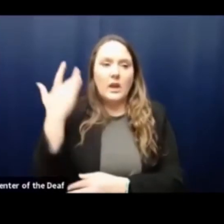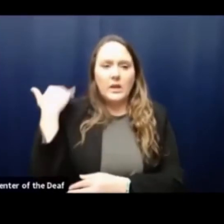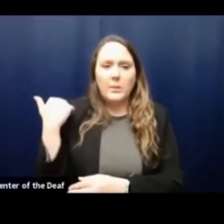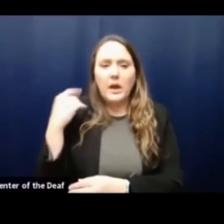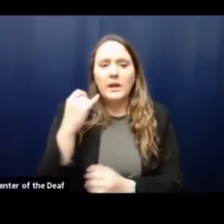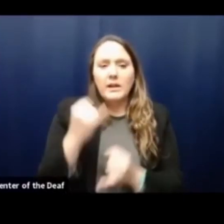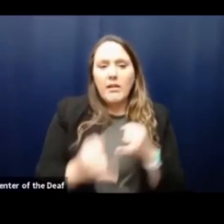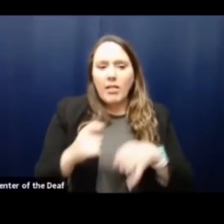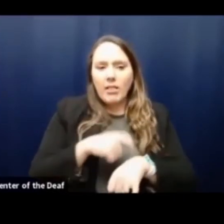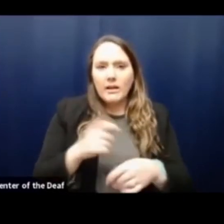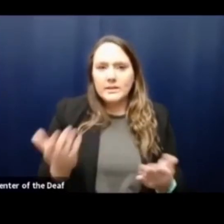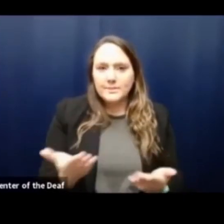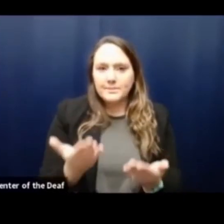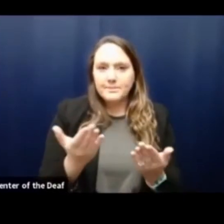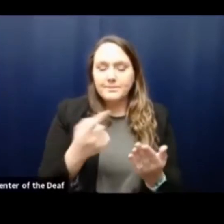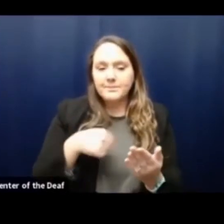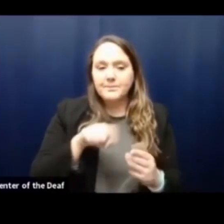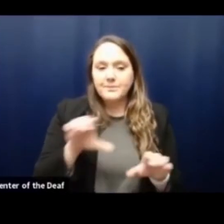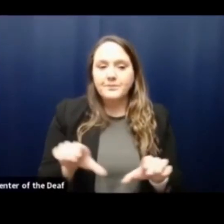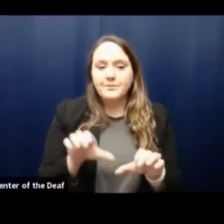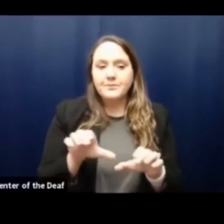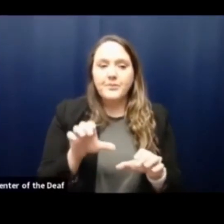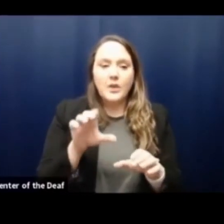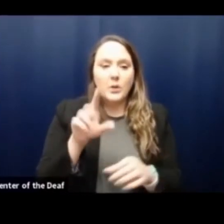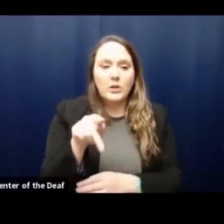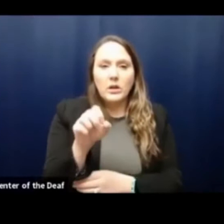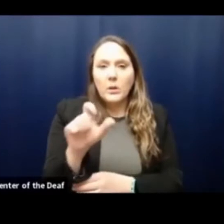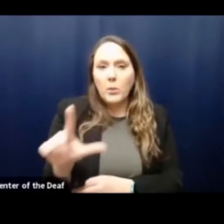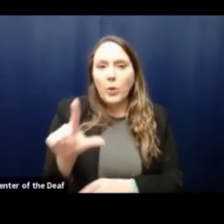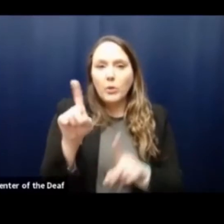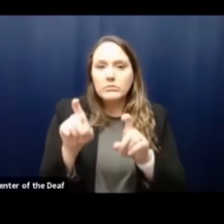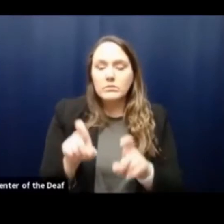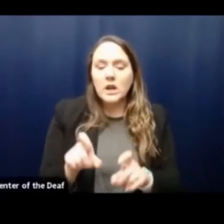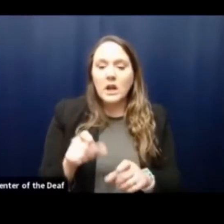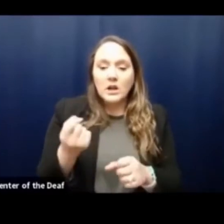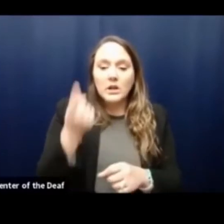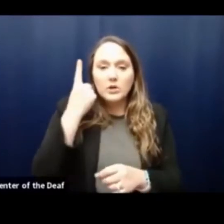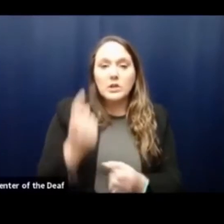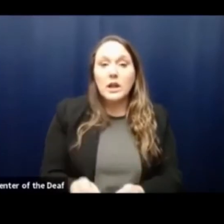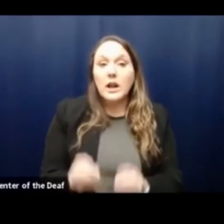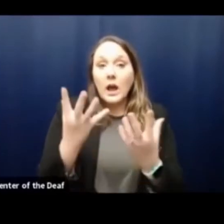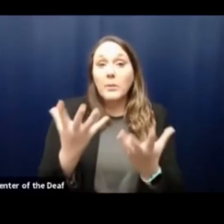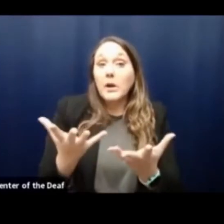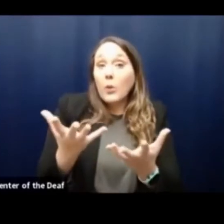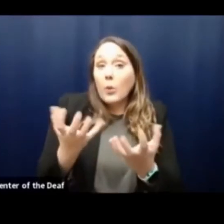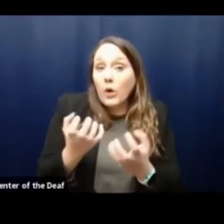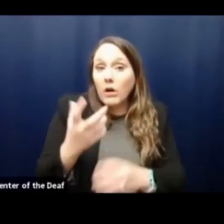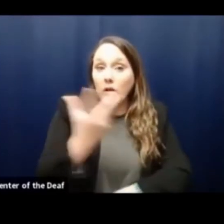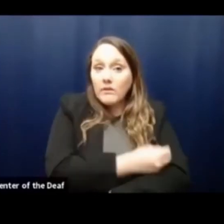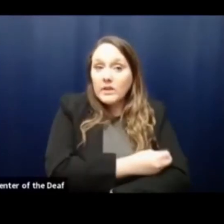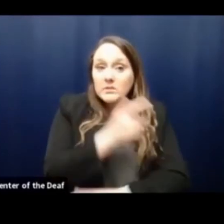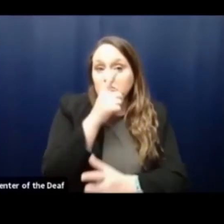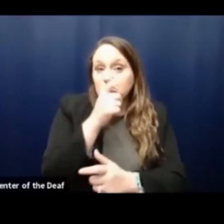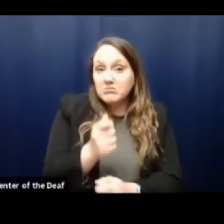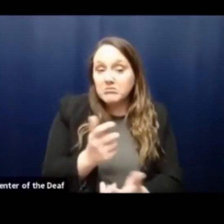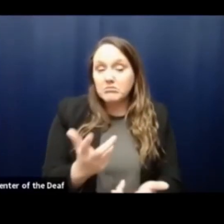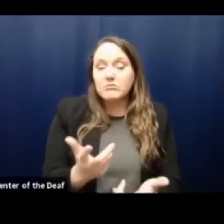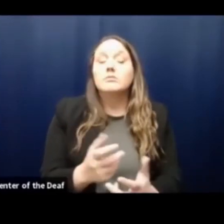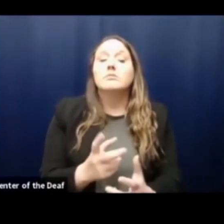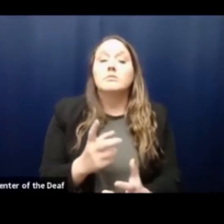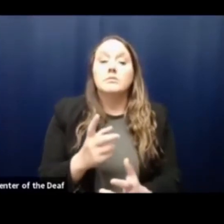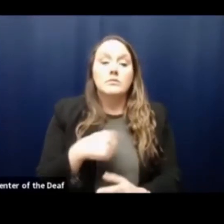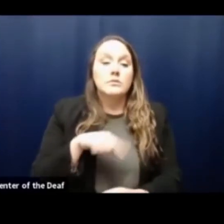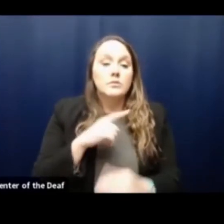time we were here, we did a, a straw poll to, to understand the interest. And we had a